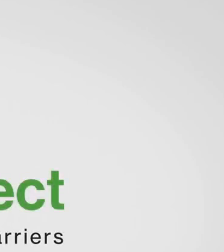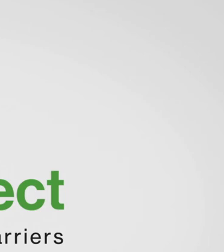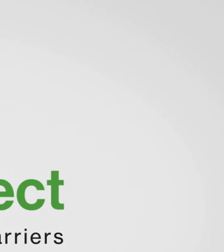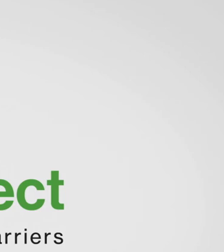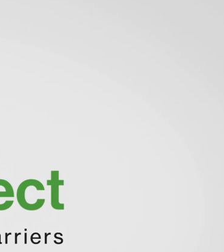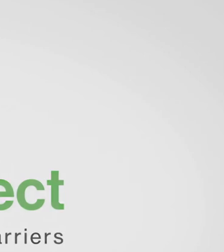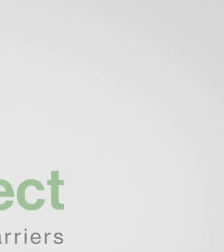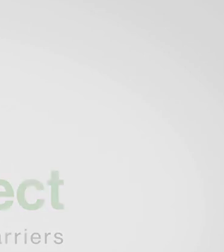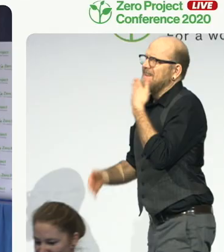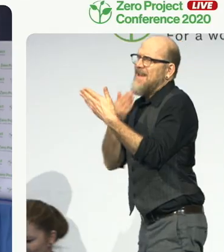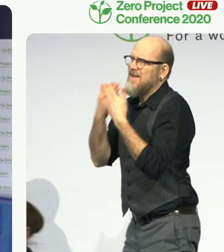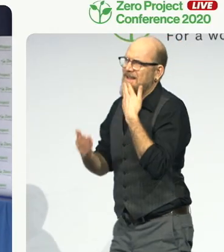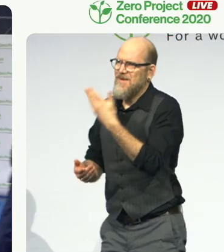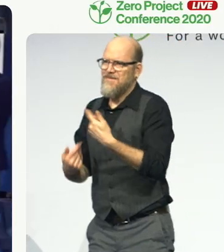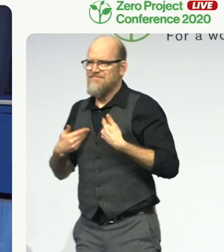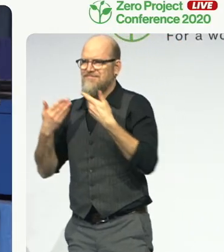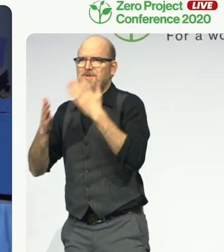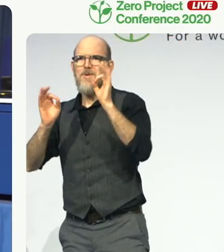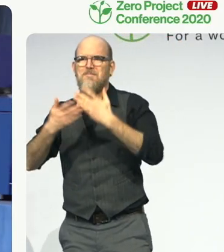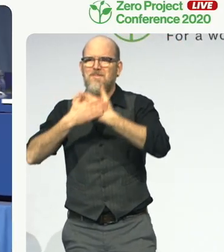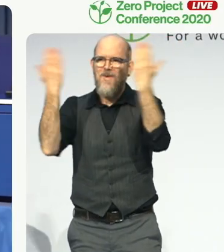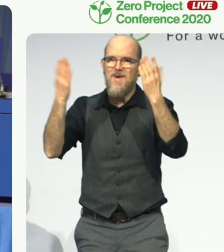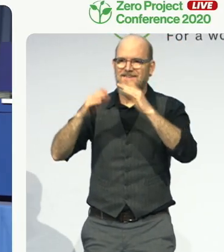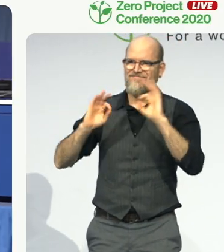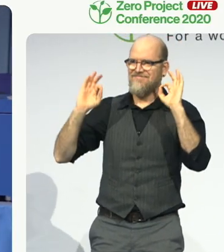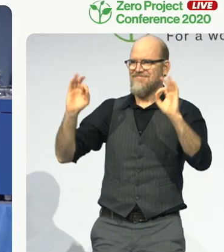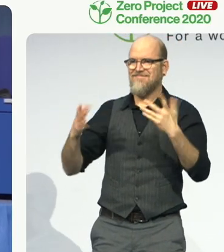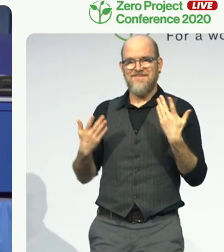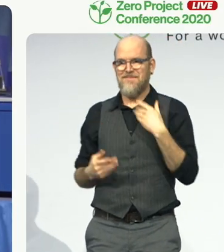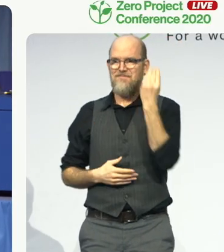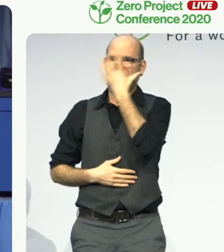Good morning everybody. It's great to see you this morning.